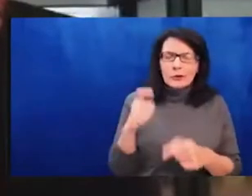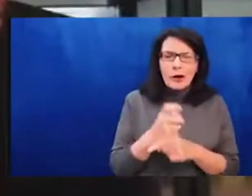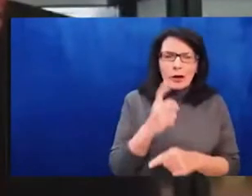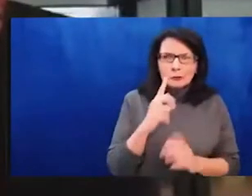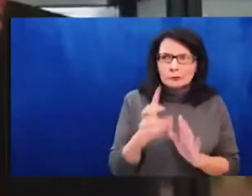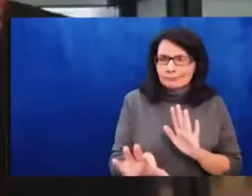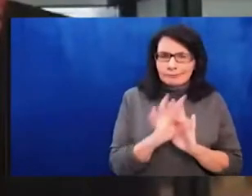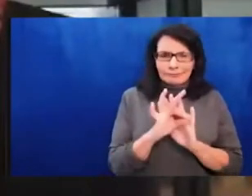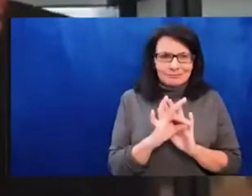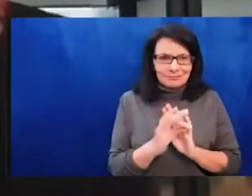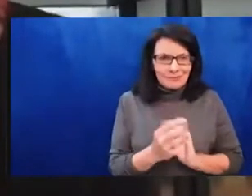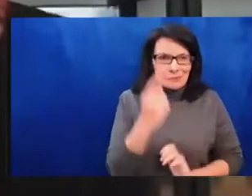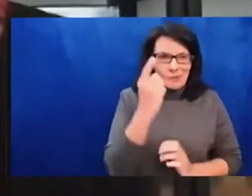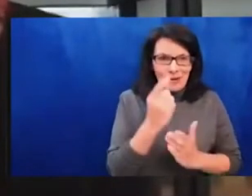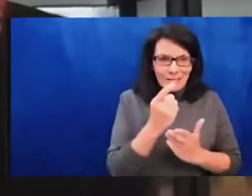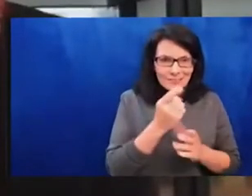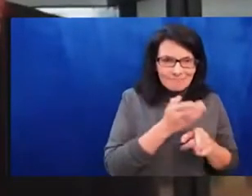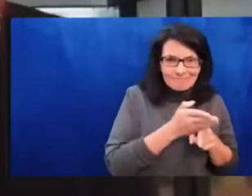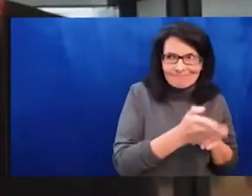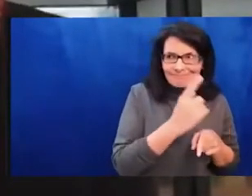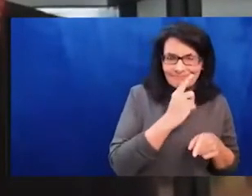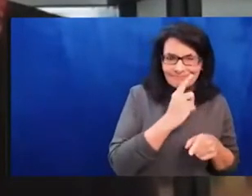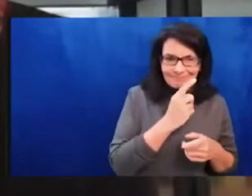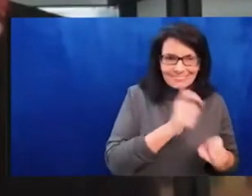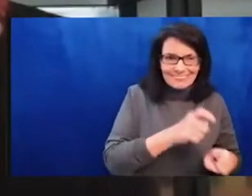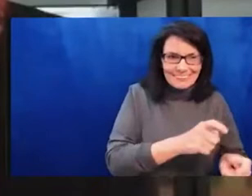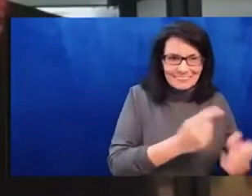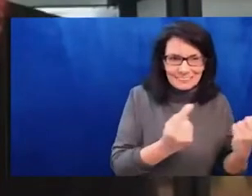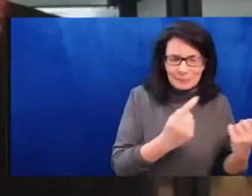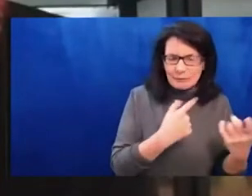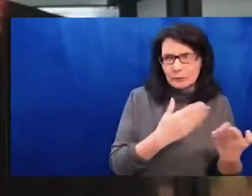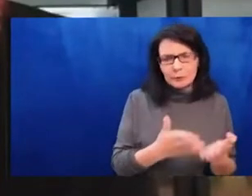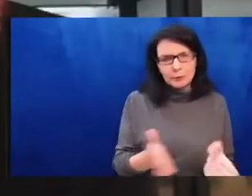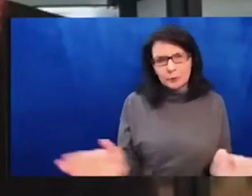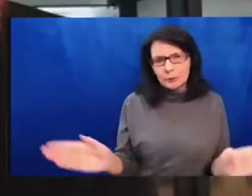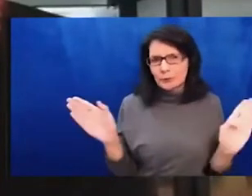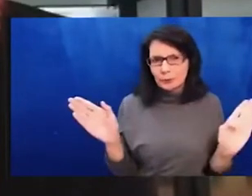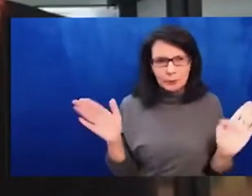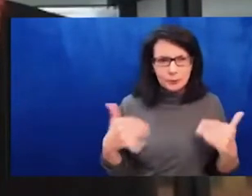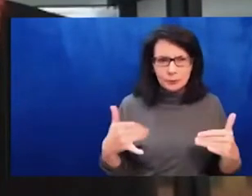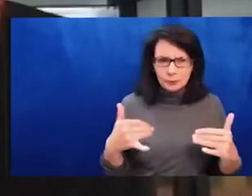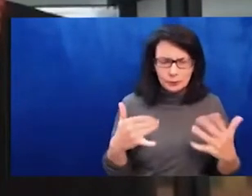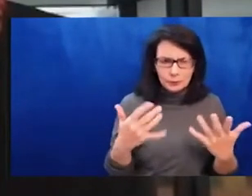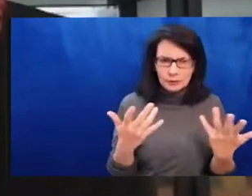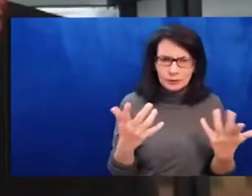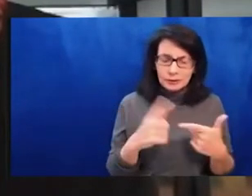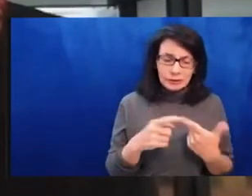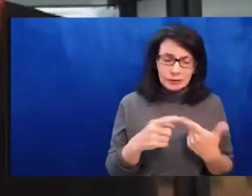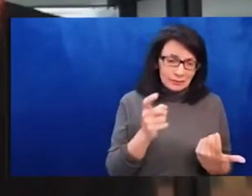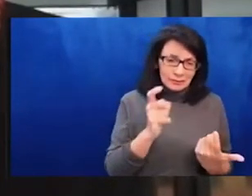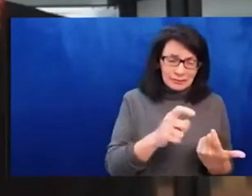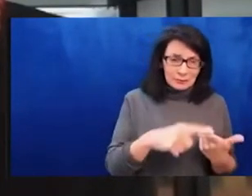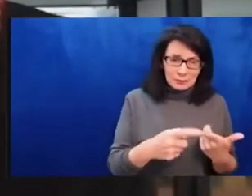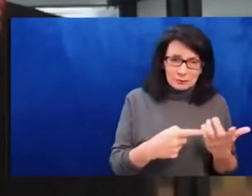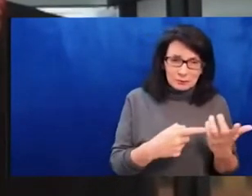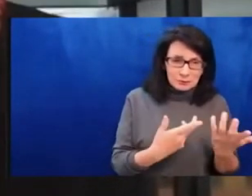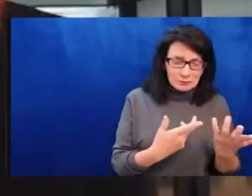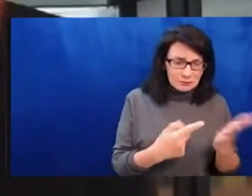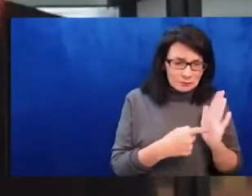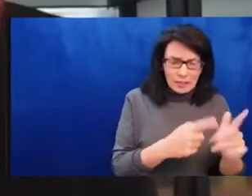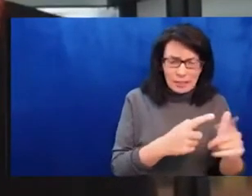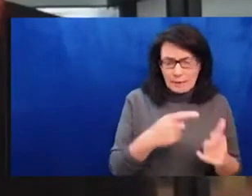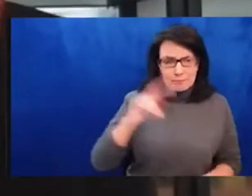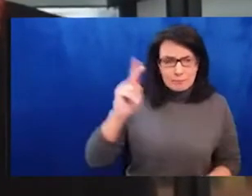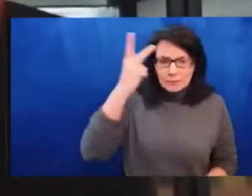Um, in terms of practical response, um, the need is so great, um, in every single